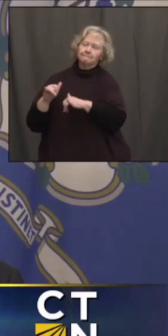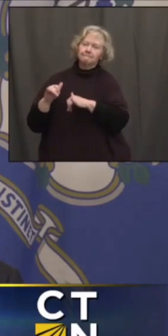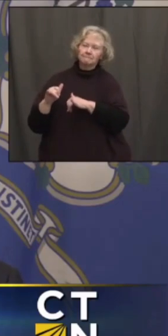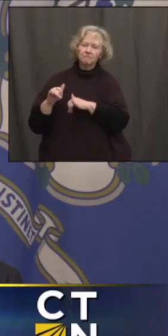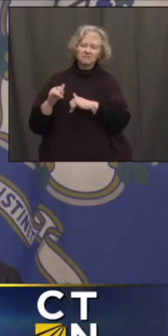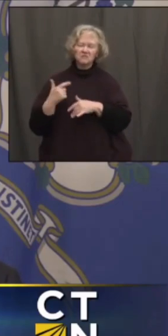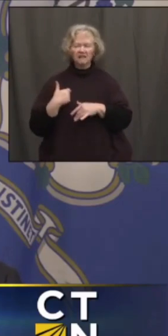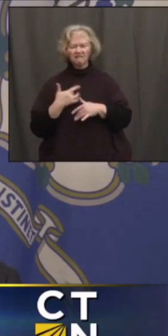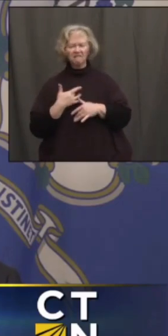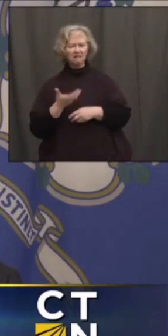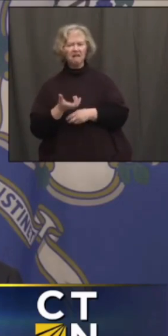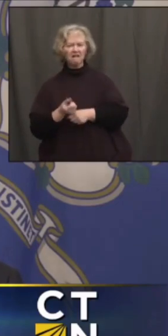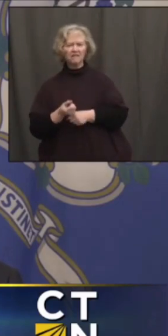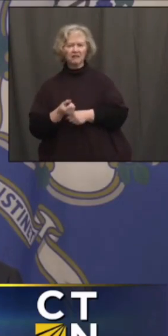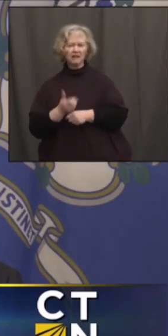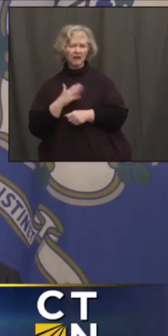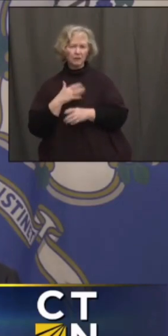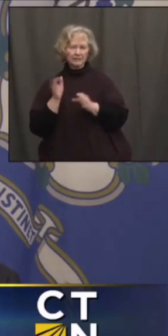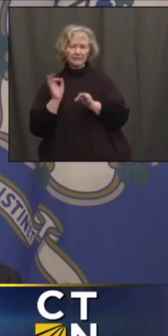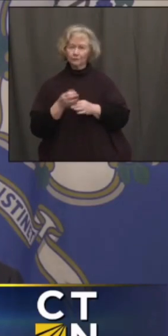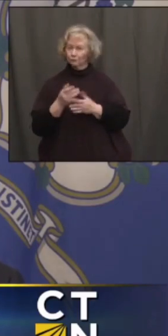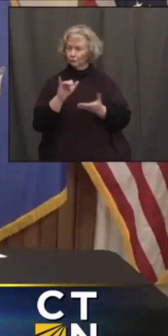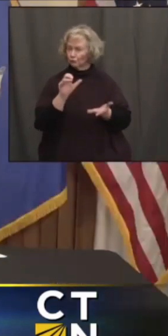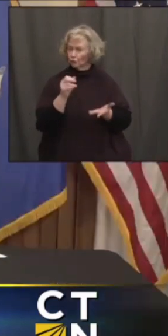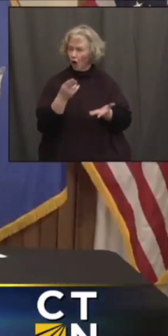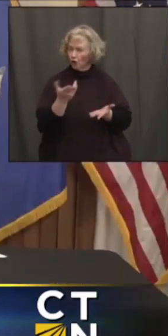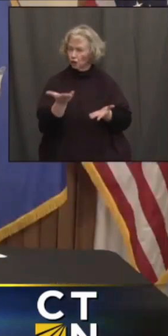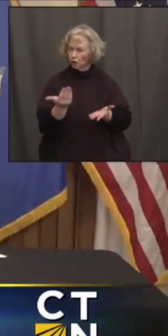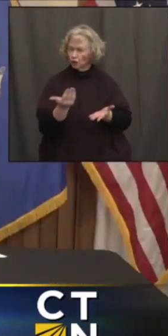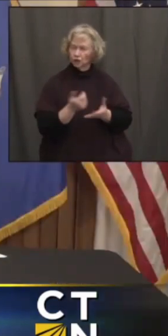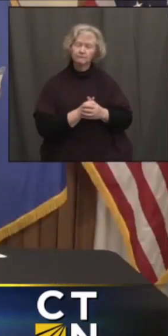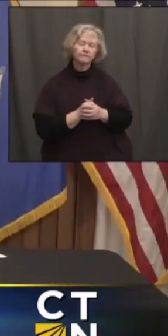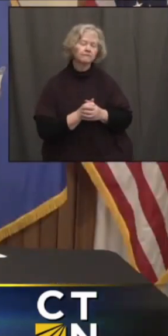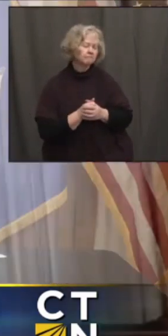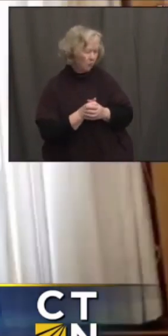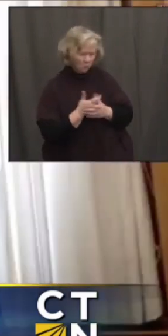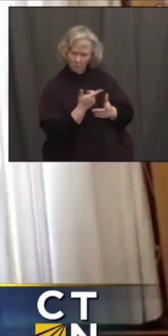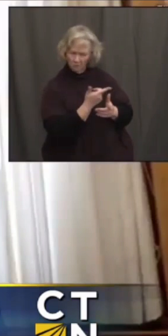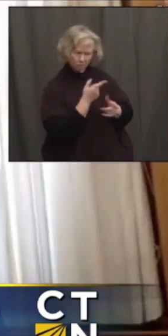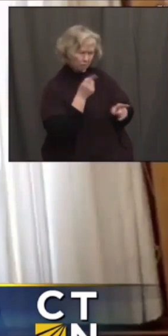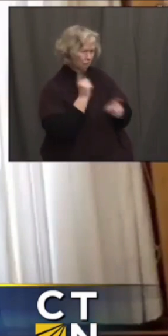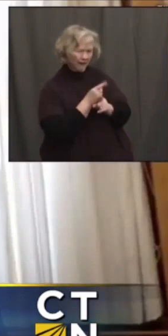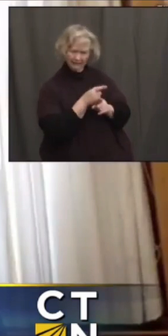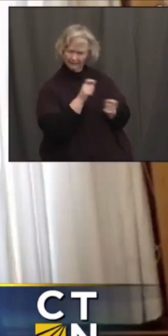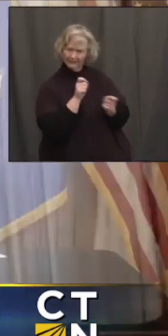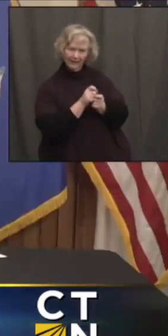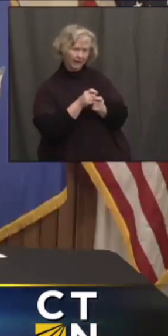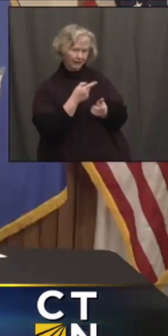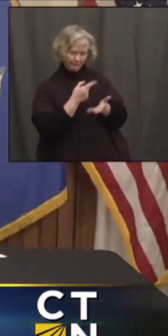we were making the right decision. But, Josh, anything to add? No, I think that sums it up perfectly, Governor.